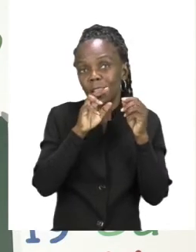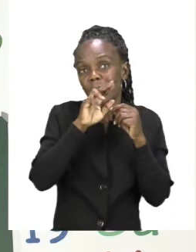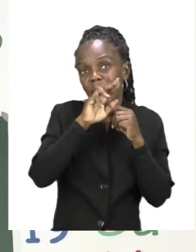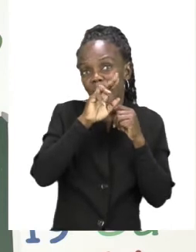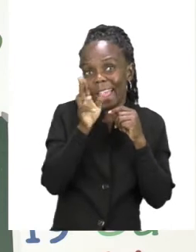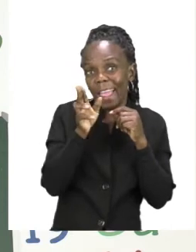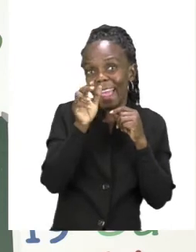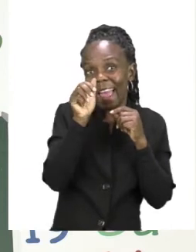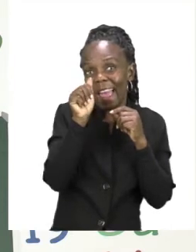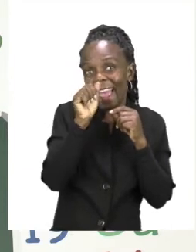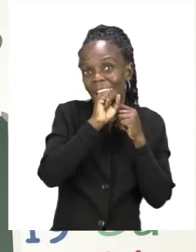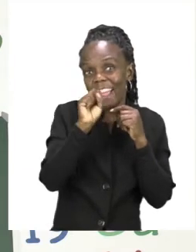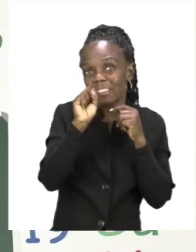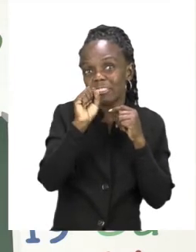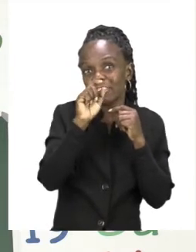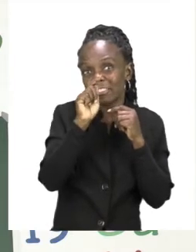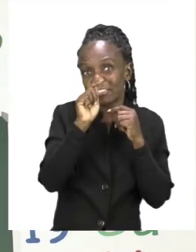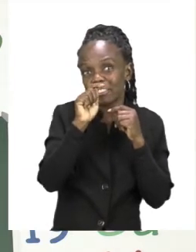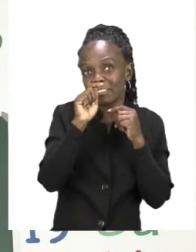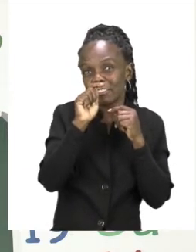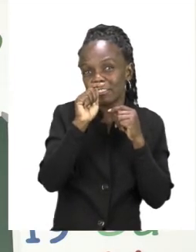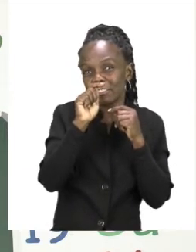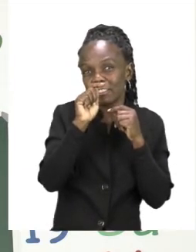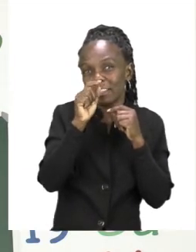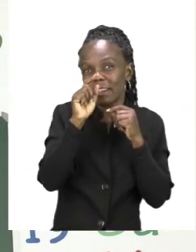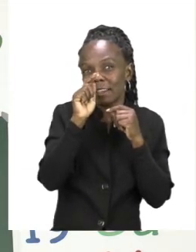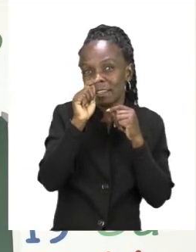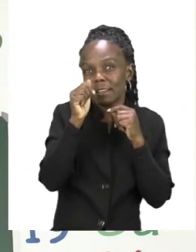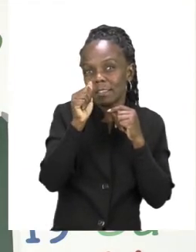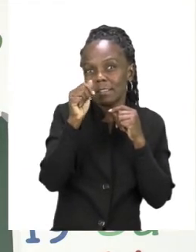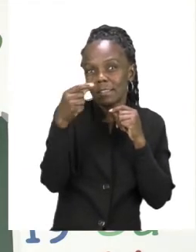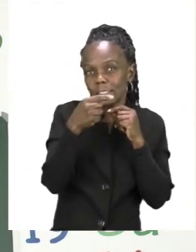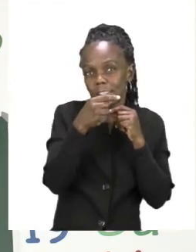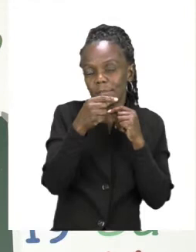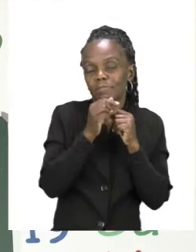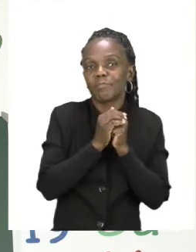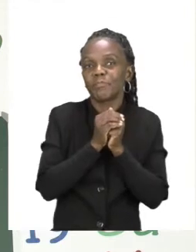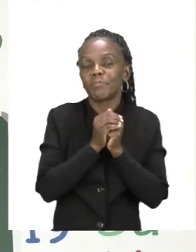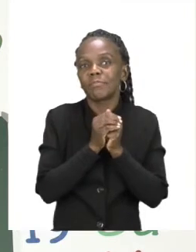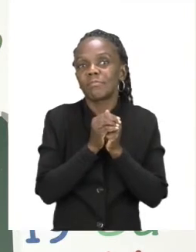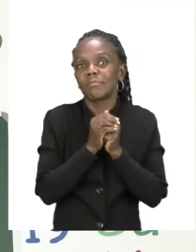hashtag. Everyone let's say hashtag.